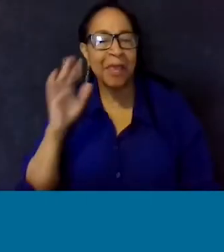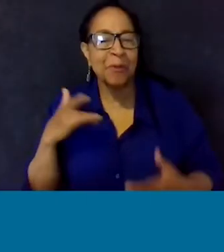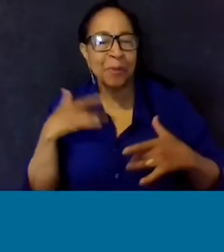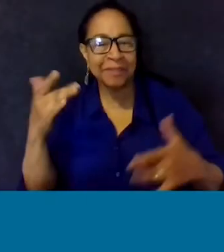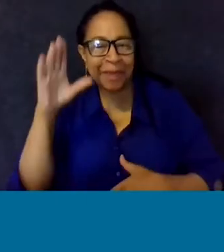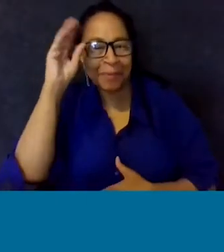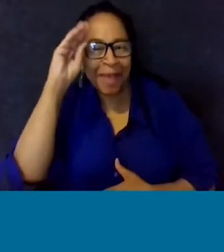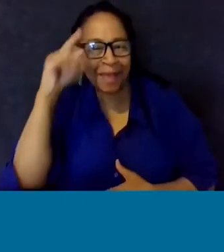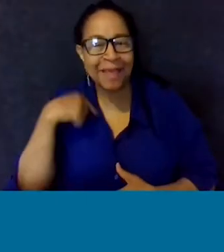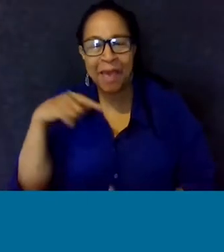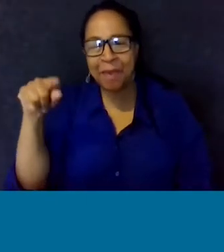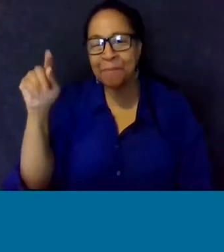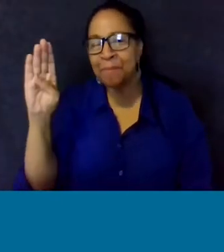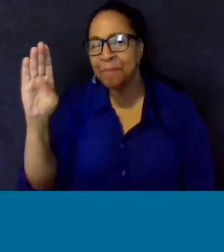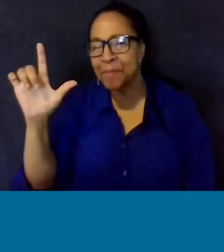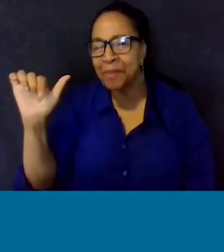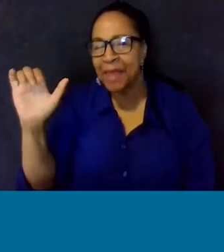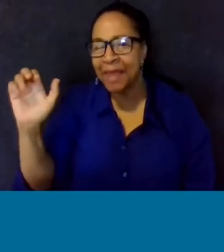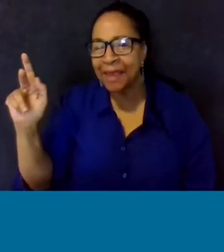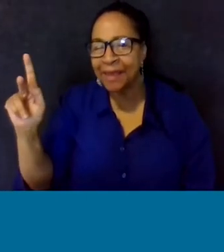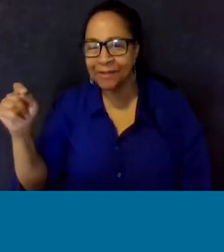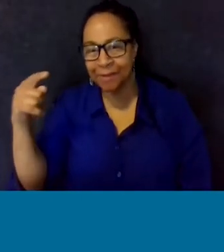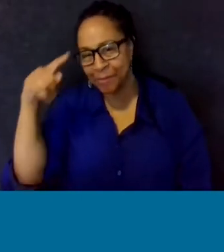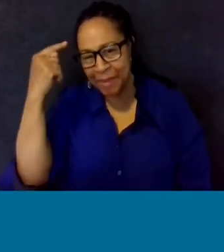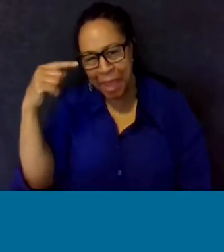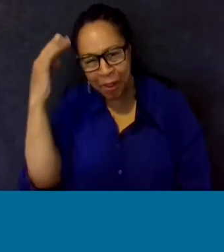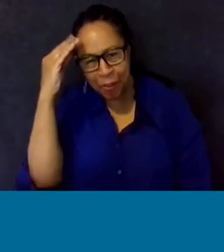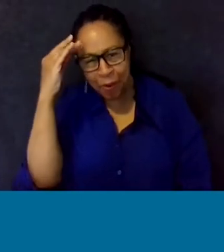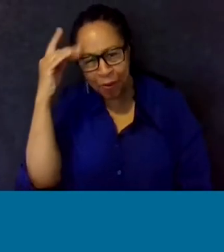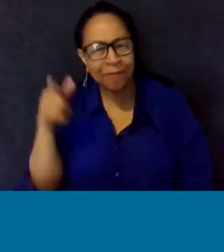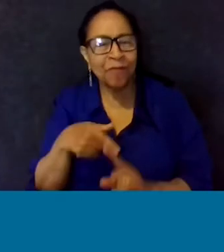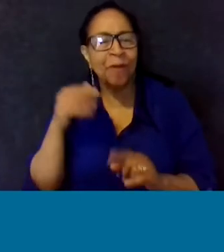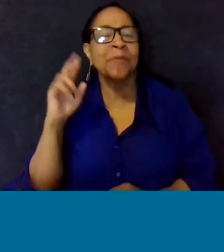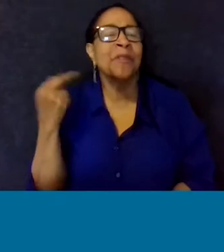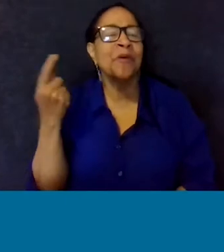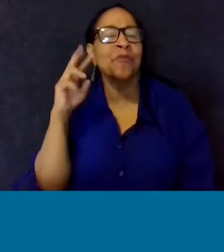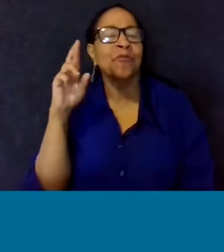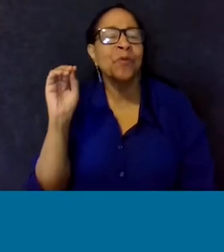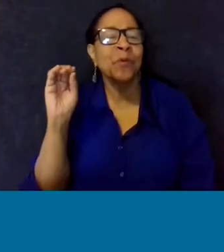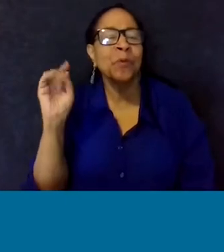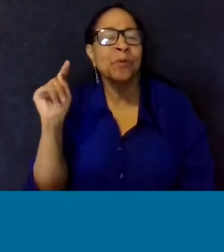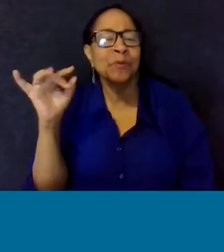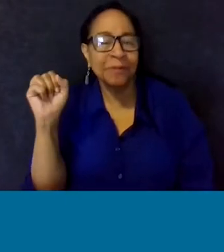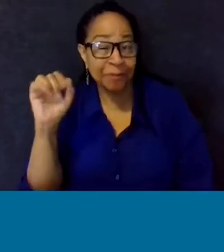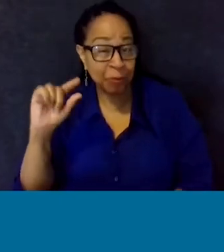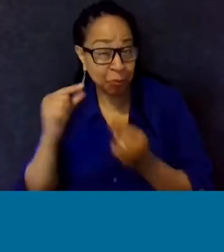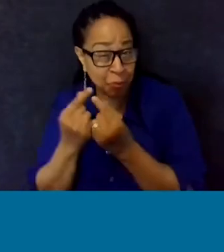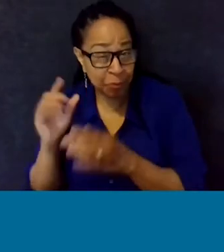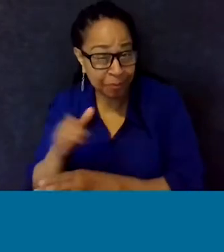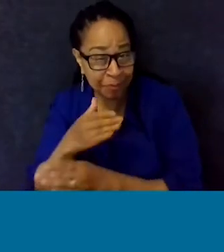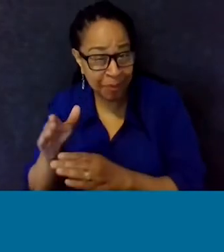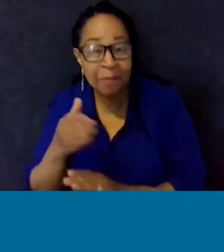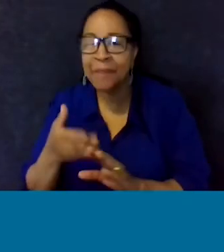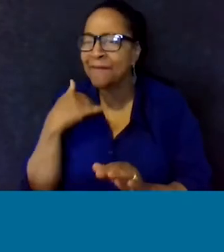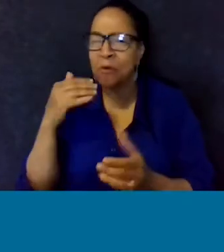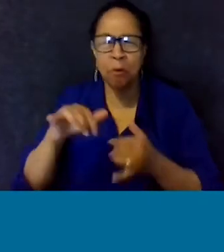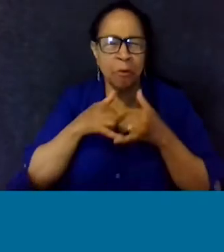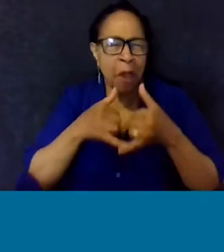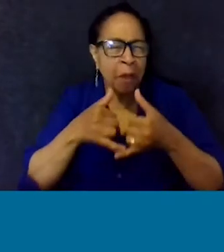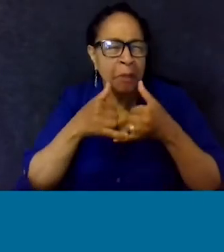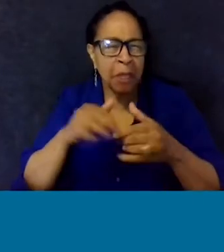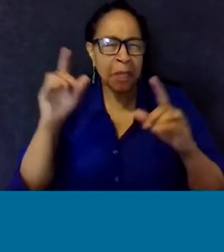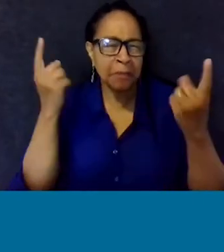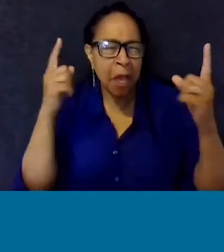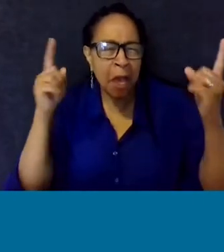Hey, what's up guys? I'm Black Thought from The Roots. I just wanted to say, before any of the awards or accolades,